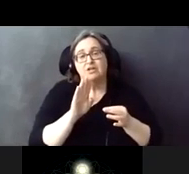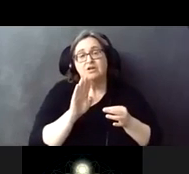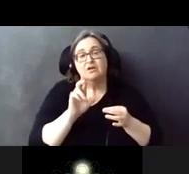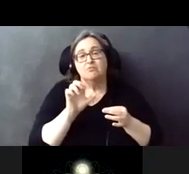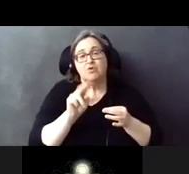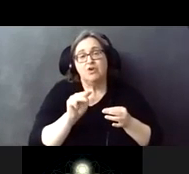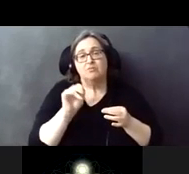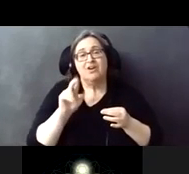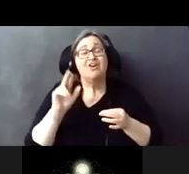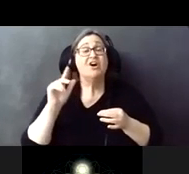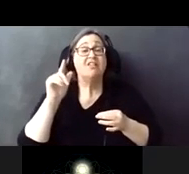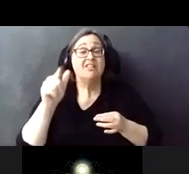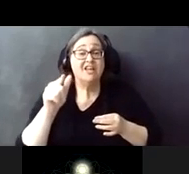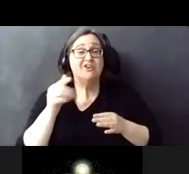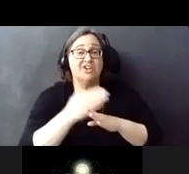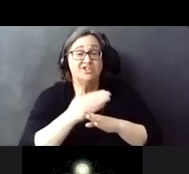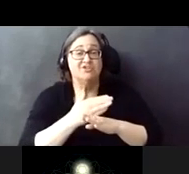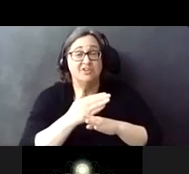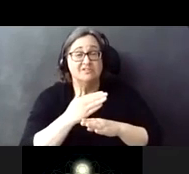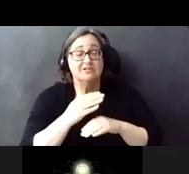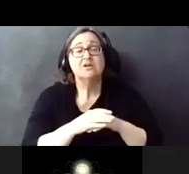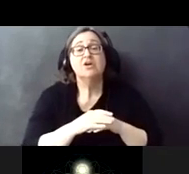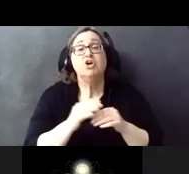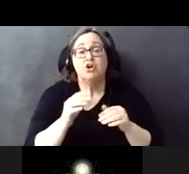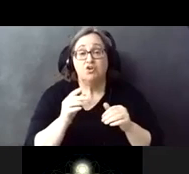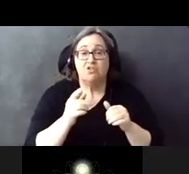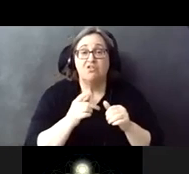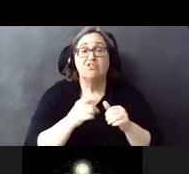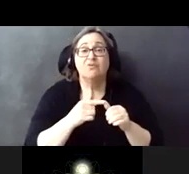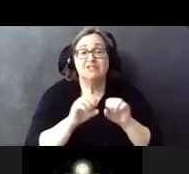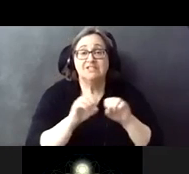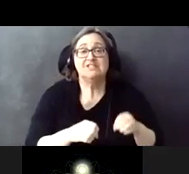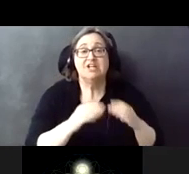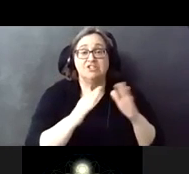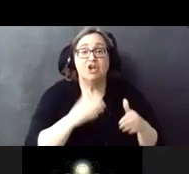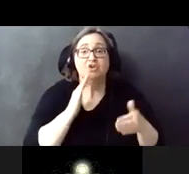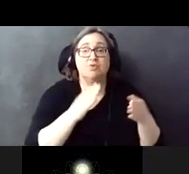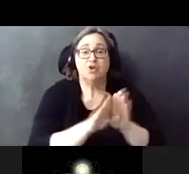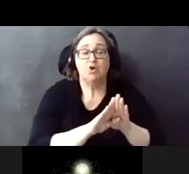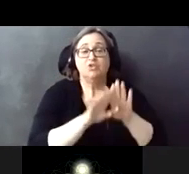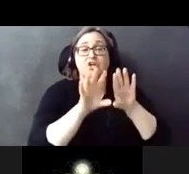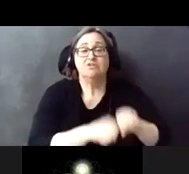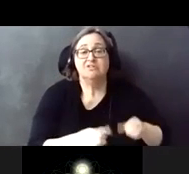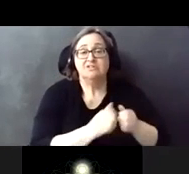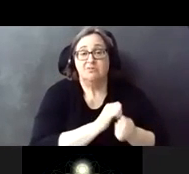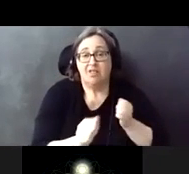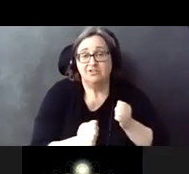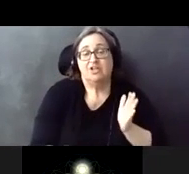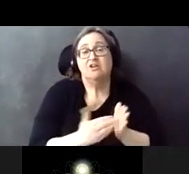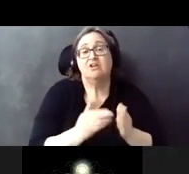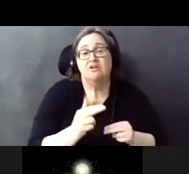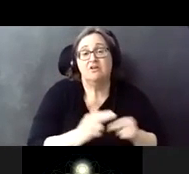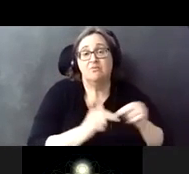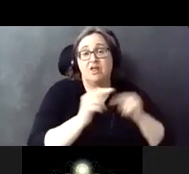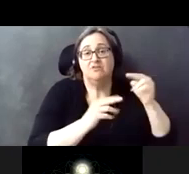in a later phase of construction the original station house will be closed to be demolished and rebuilt with the new brinmar station